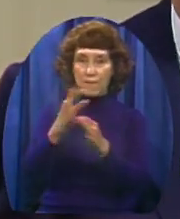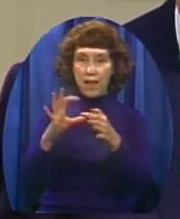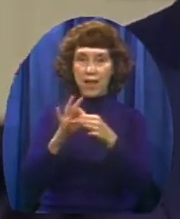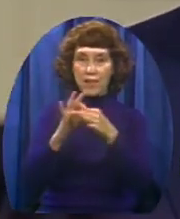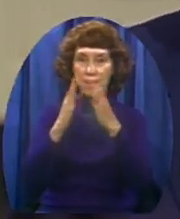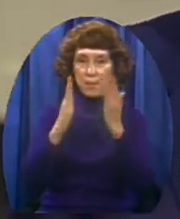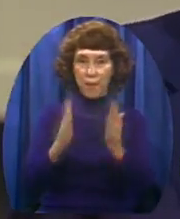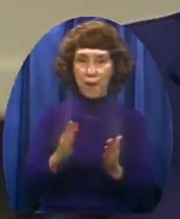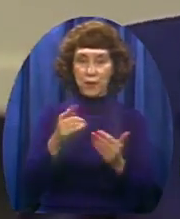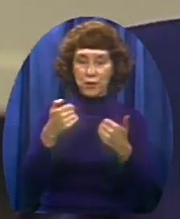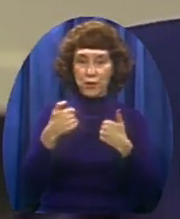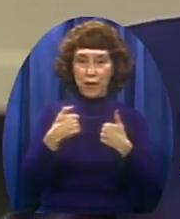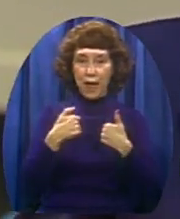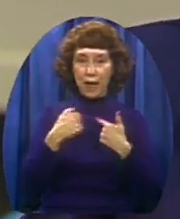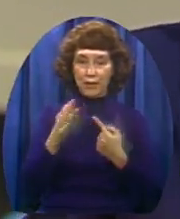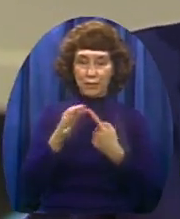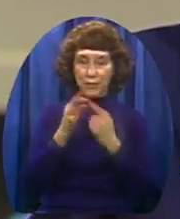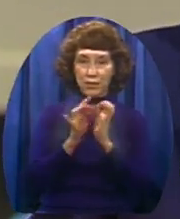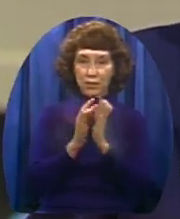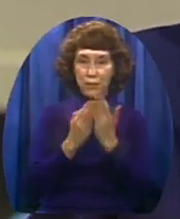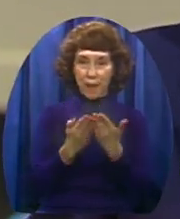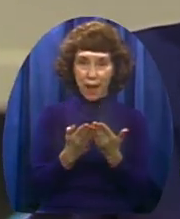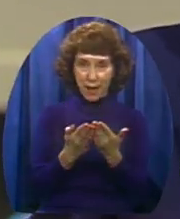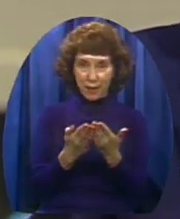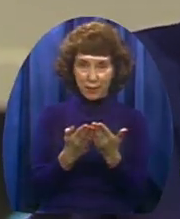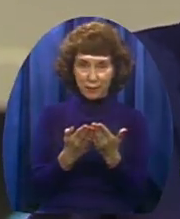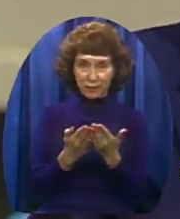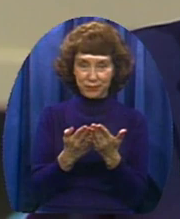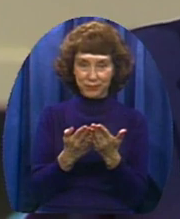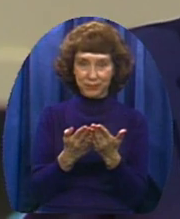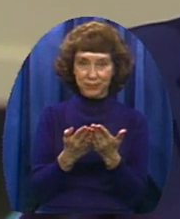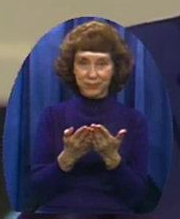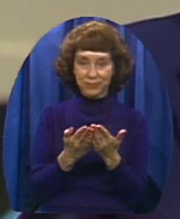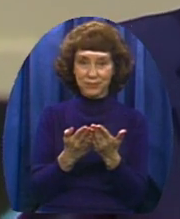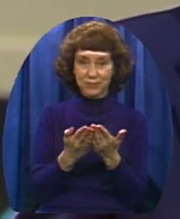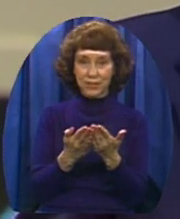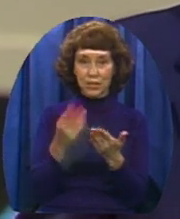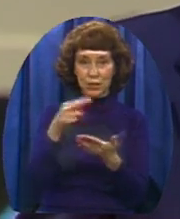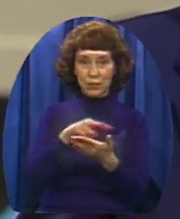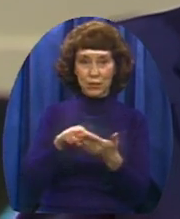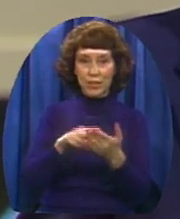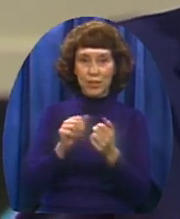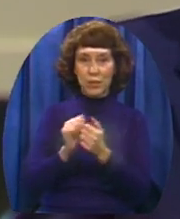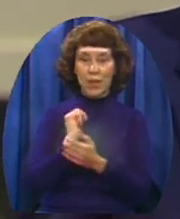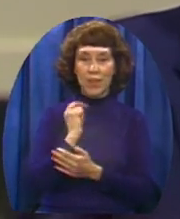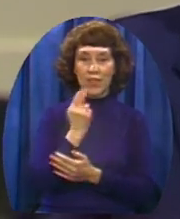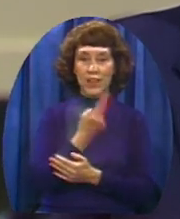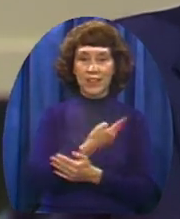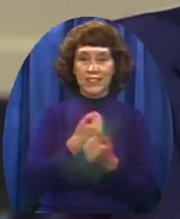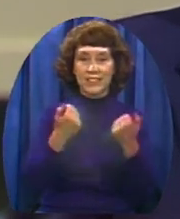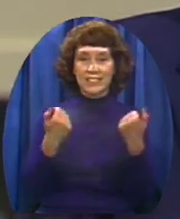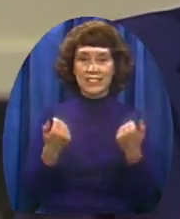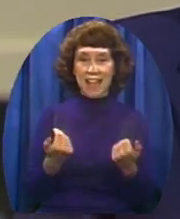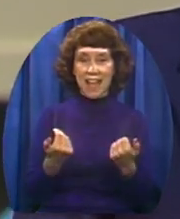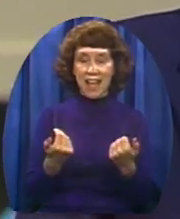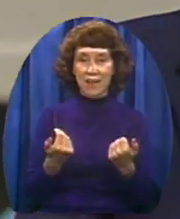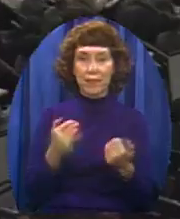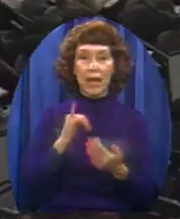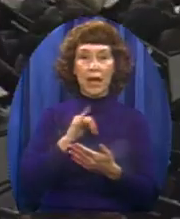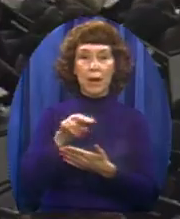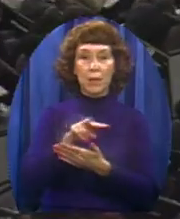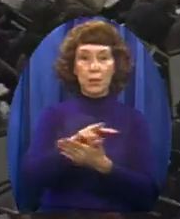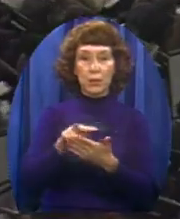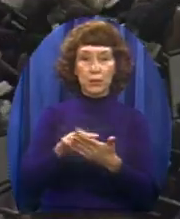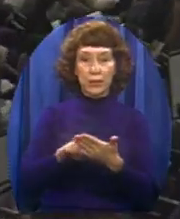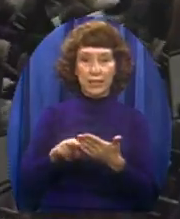1001 In the faith partner study Bible Let's all stand together As we You listen and I read